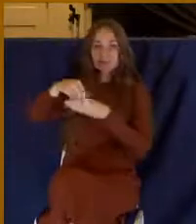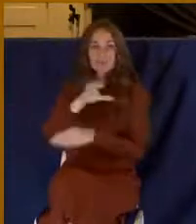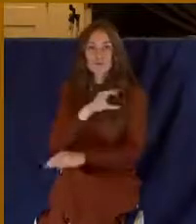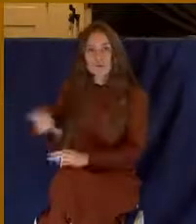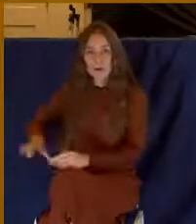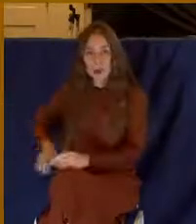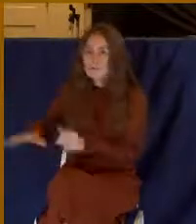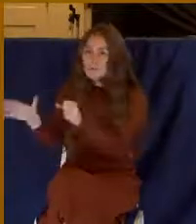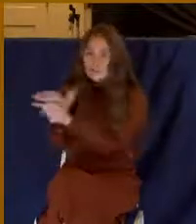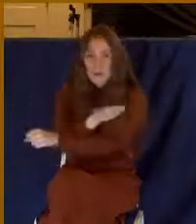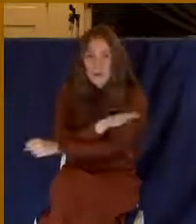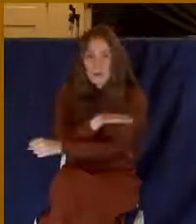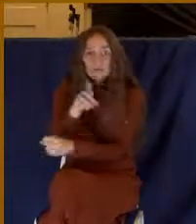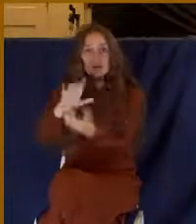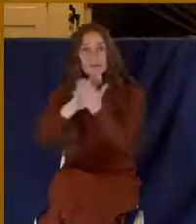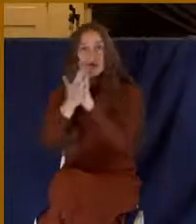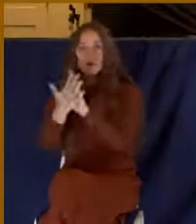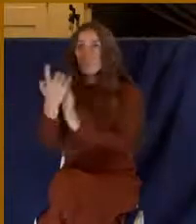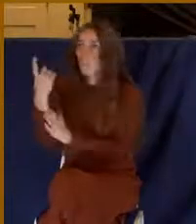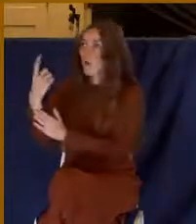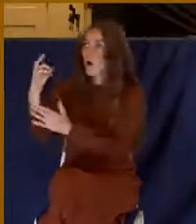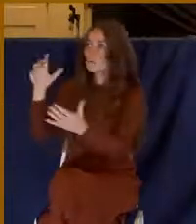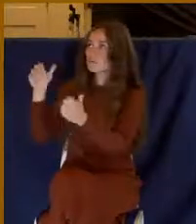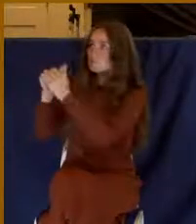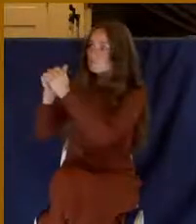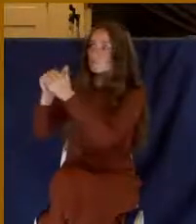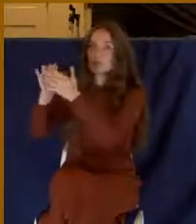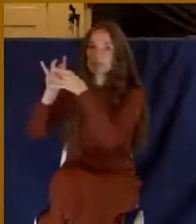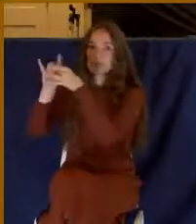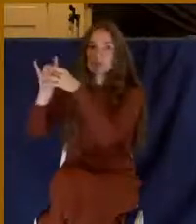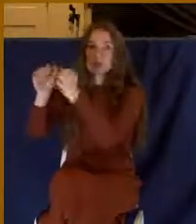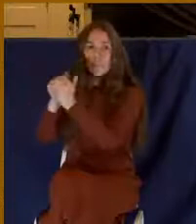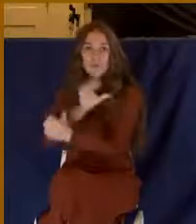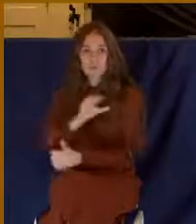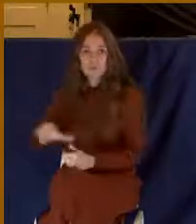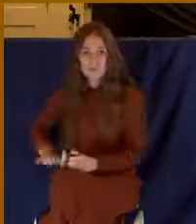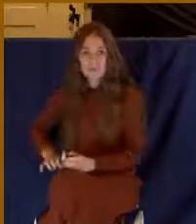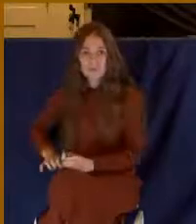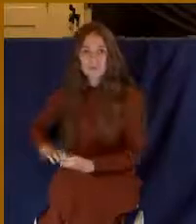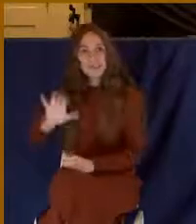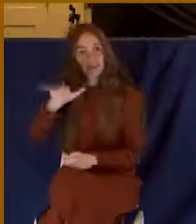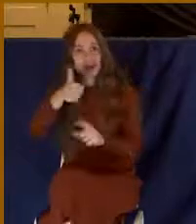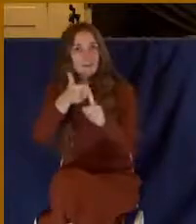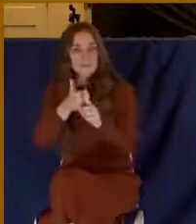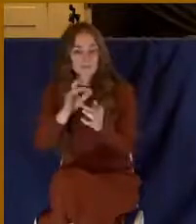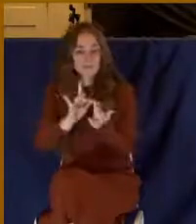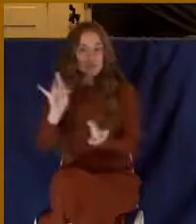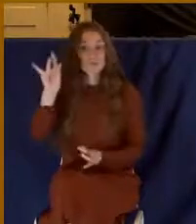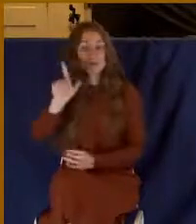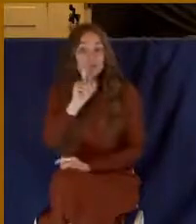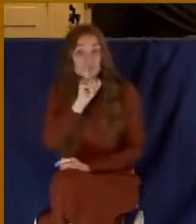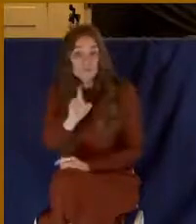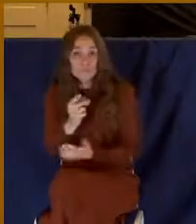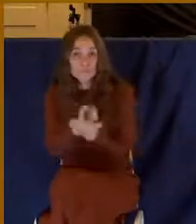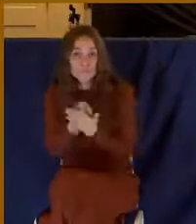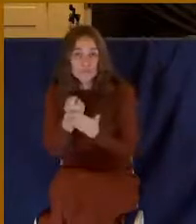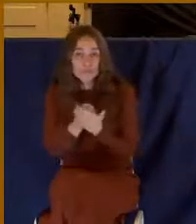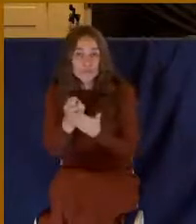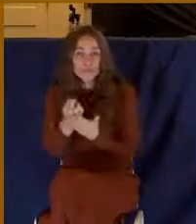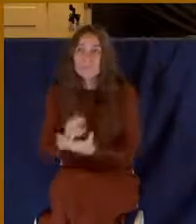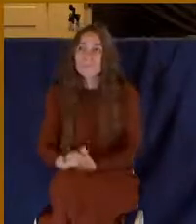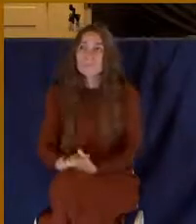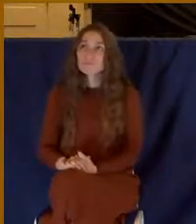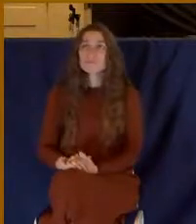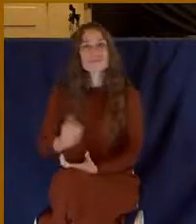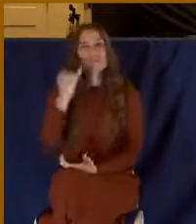so that you become one with Christ. And that's what that's a spiritual reality. And by the way, anytime